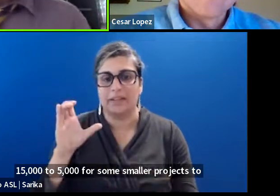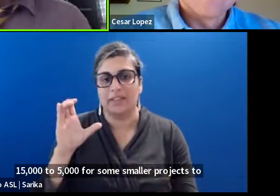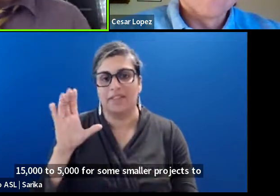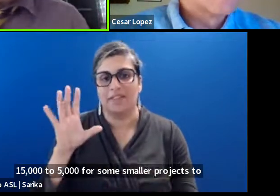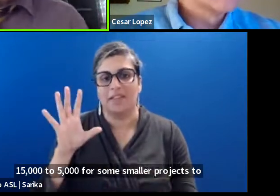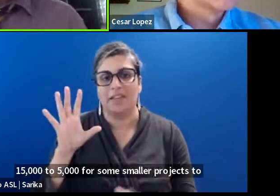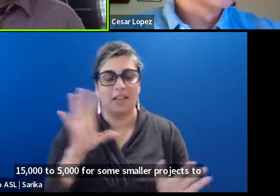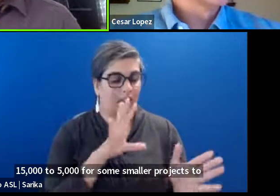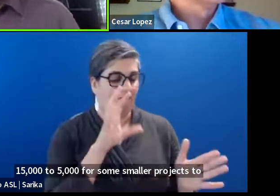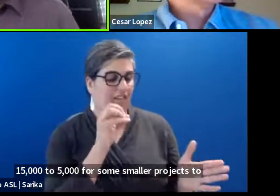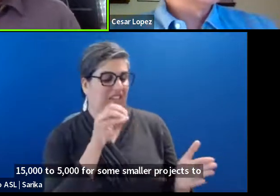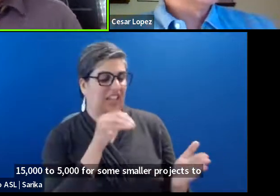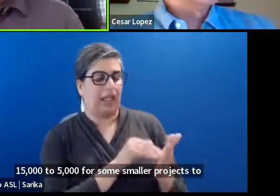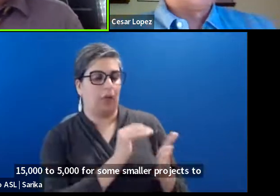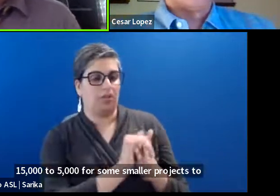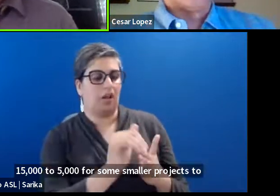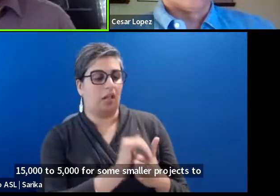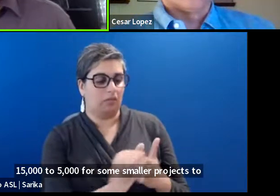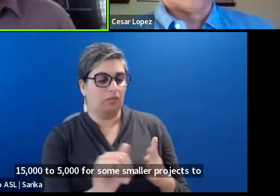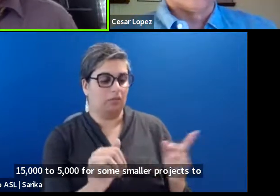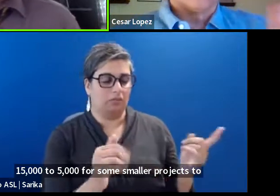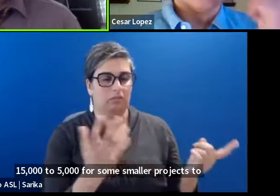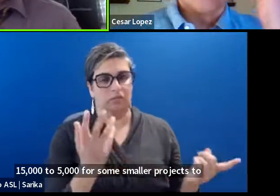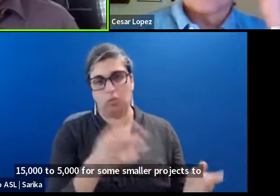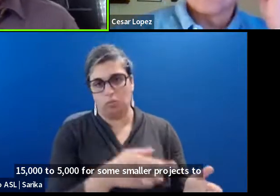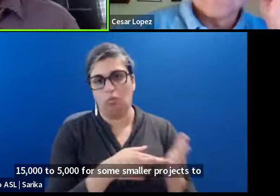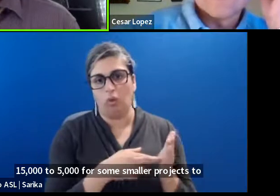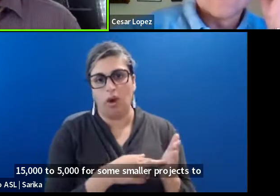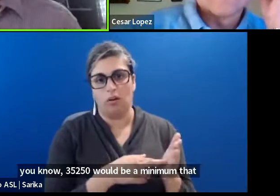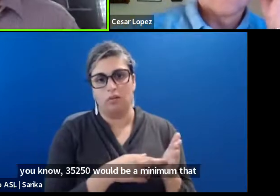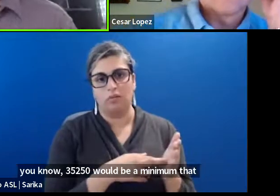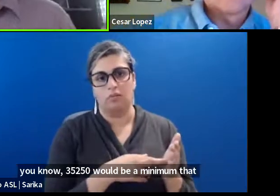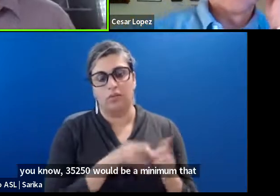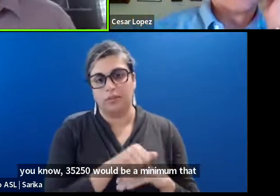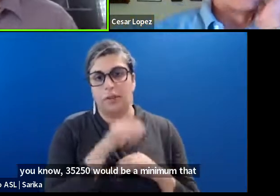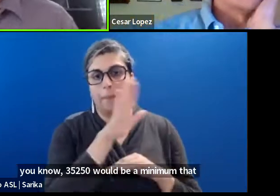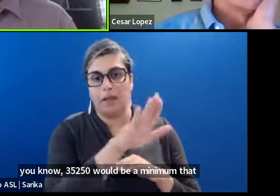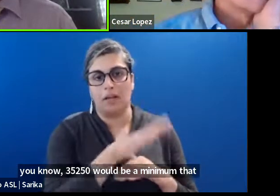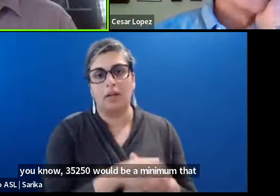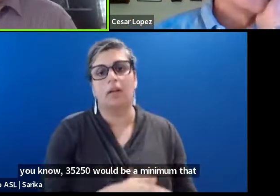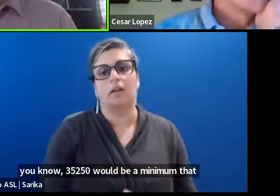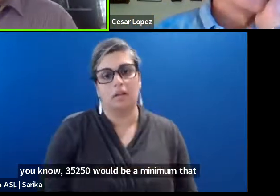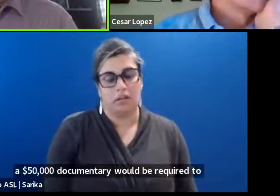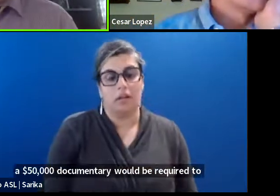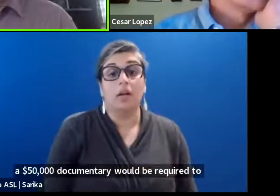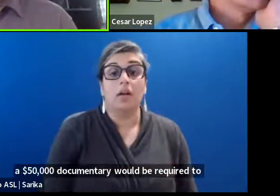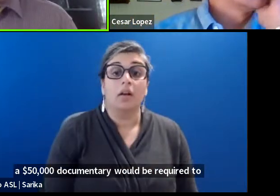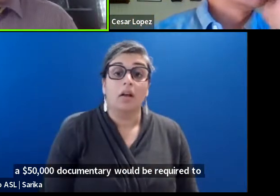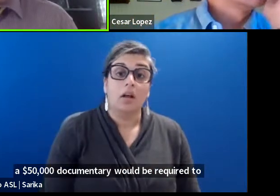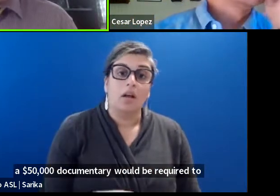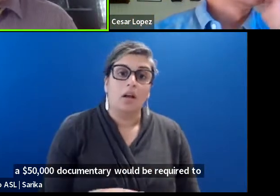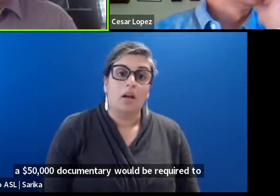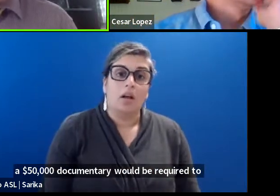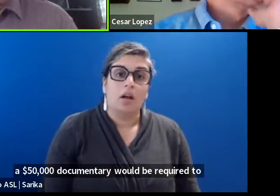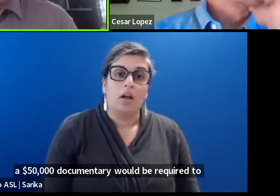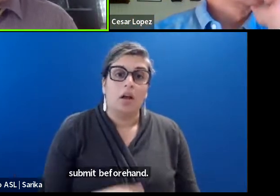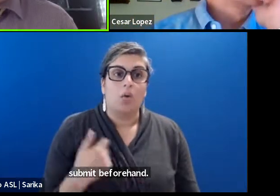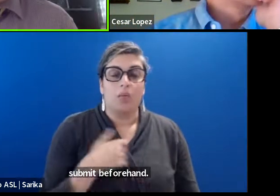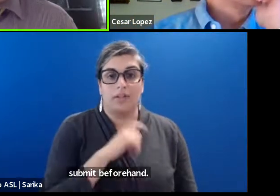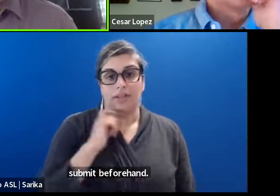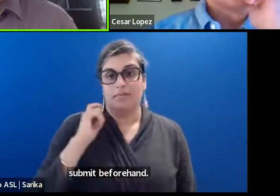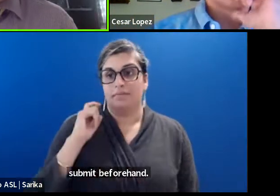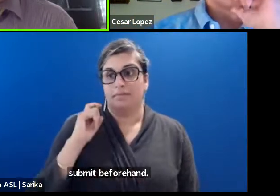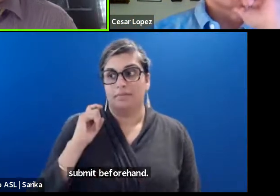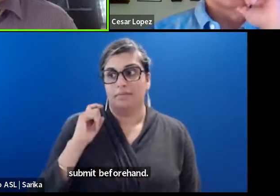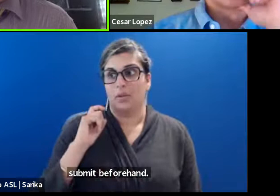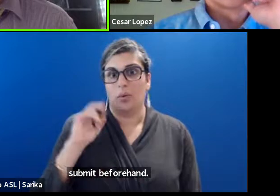Fifty thousand dollar. Documentary. be required. To submit. Beforehand. We will go in. And assign you a CPA. On